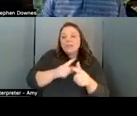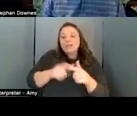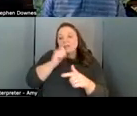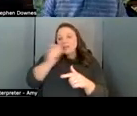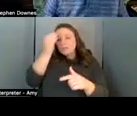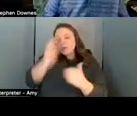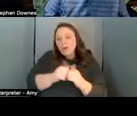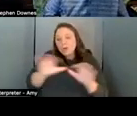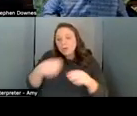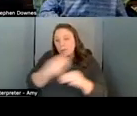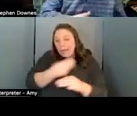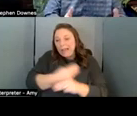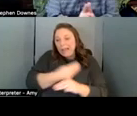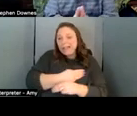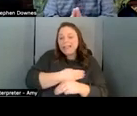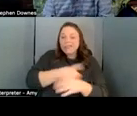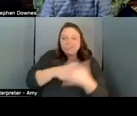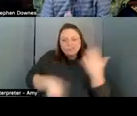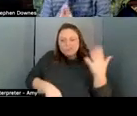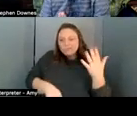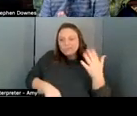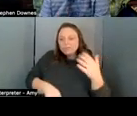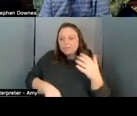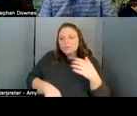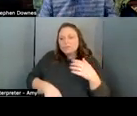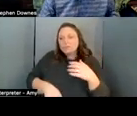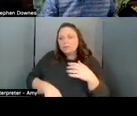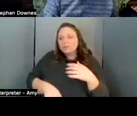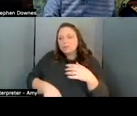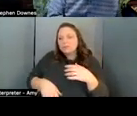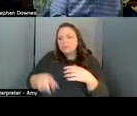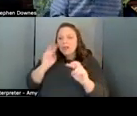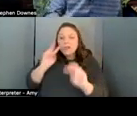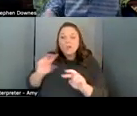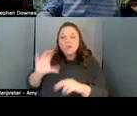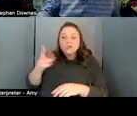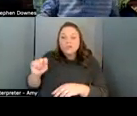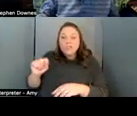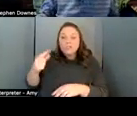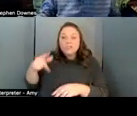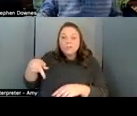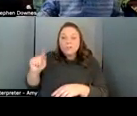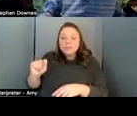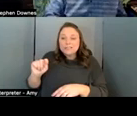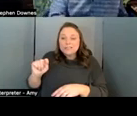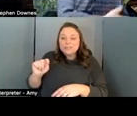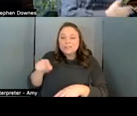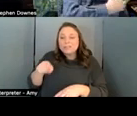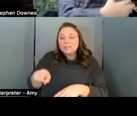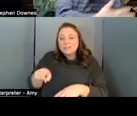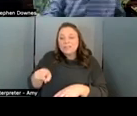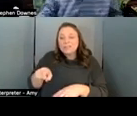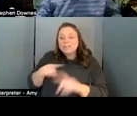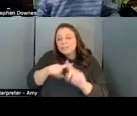things uh and indeed we look at something like chat gpt which is based on the history